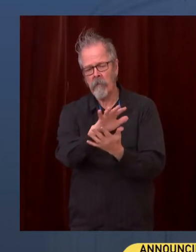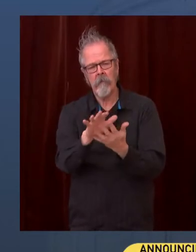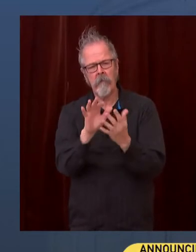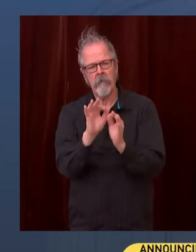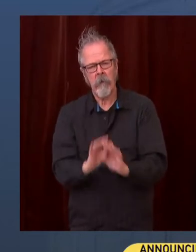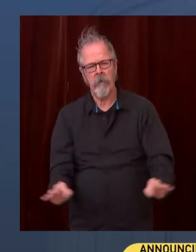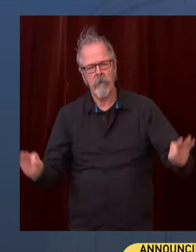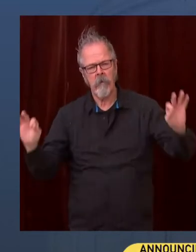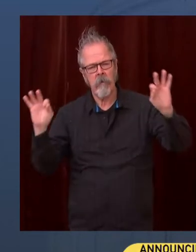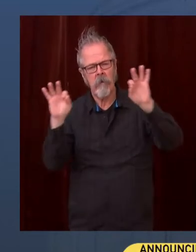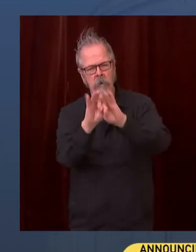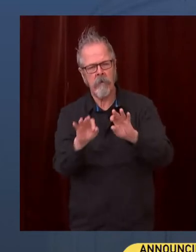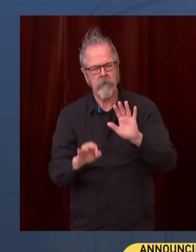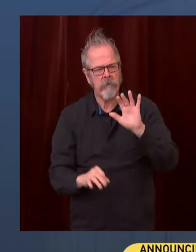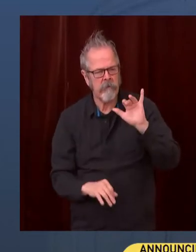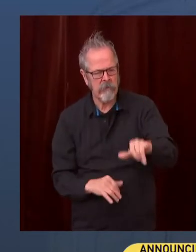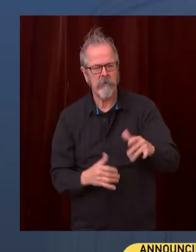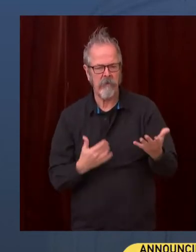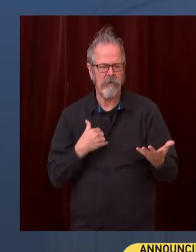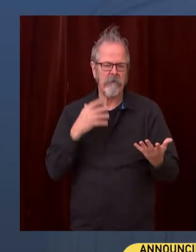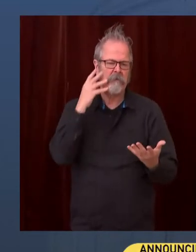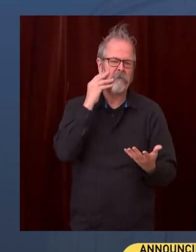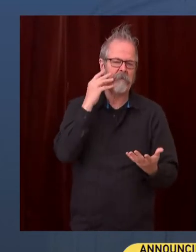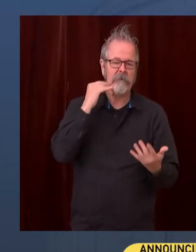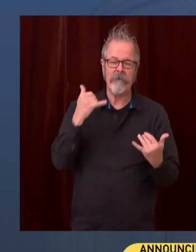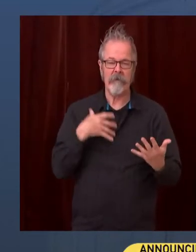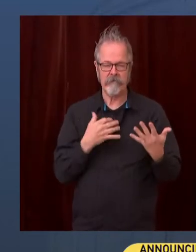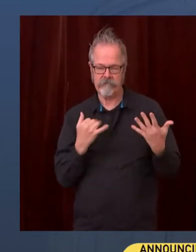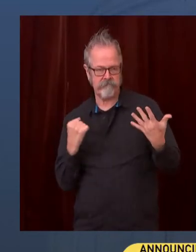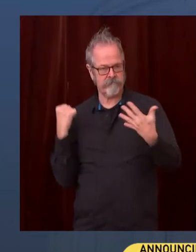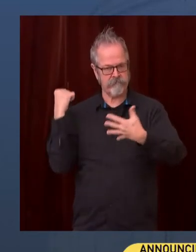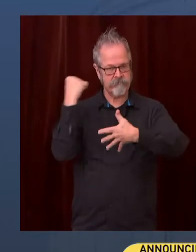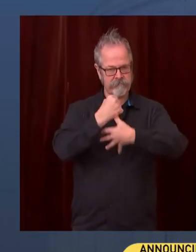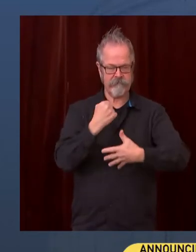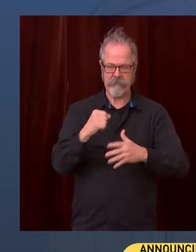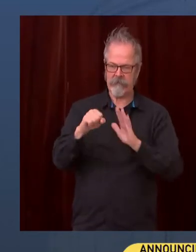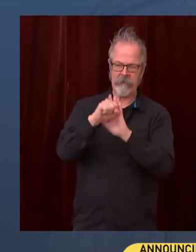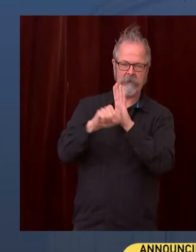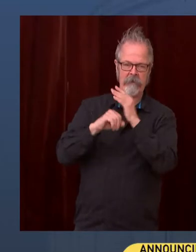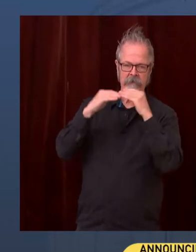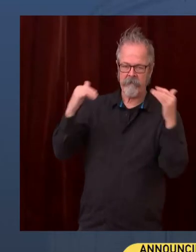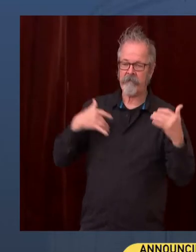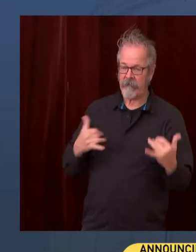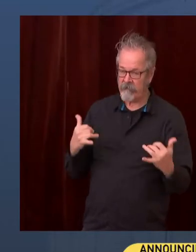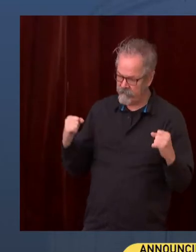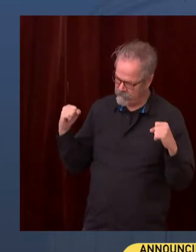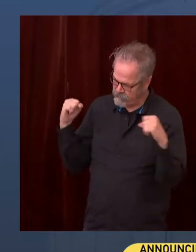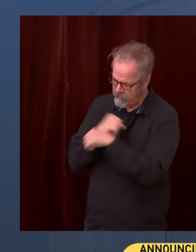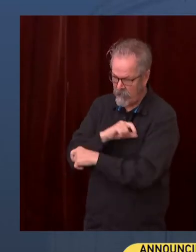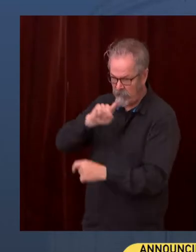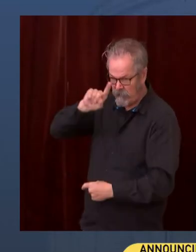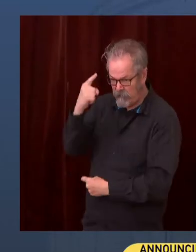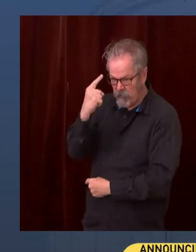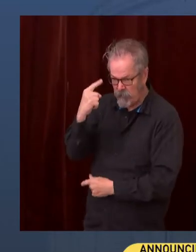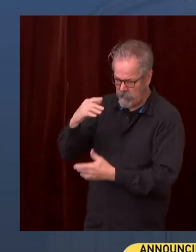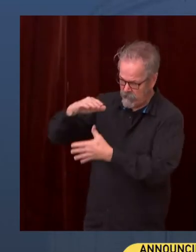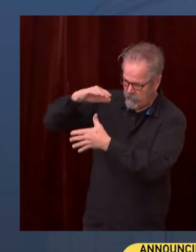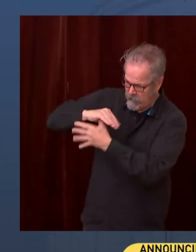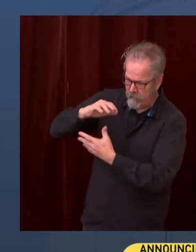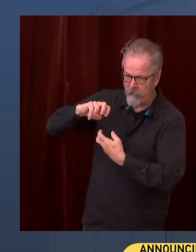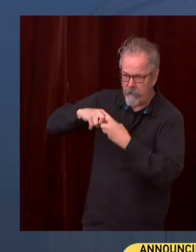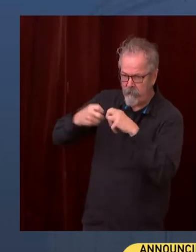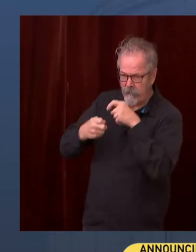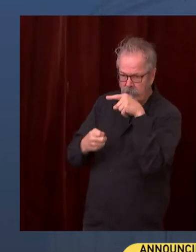fighting COVID-19. And I just really look forward to bringing my experience, my passion, and my dedication